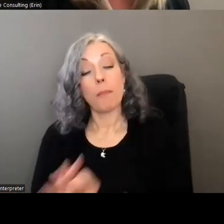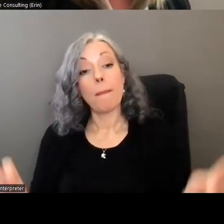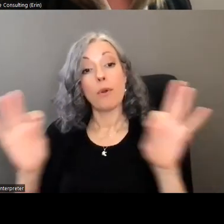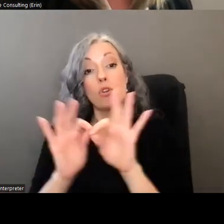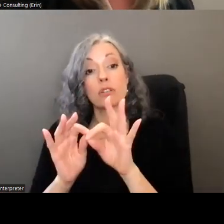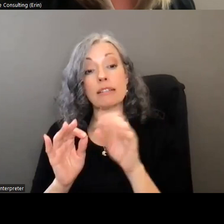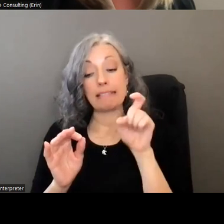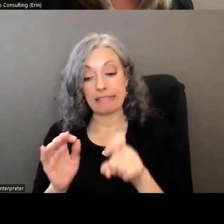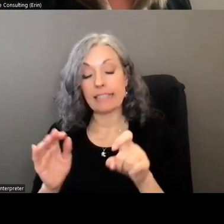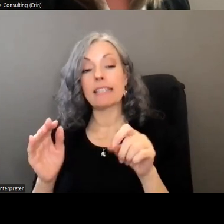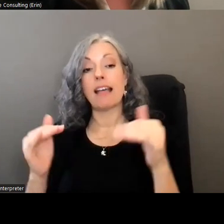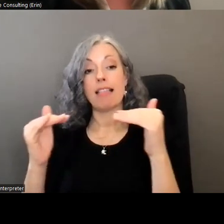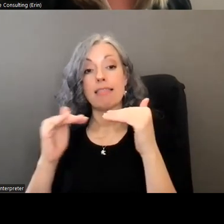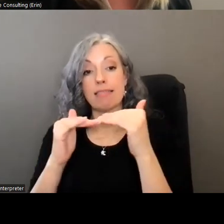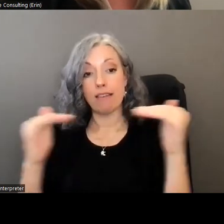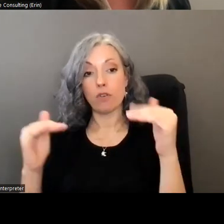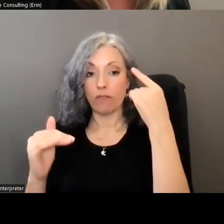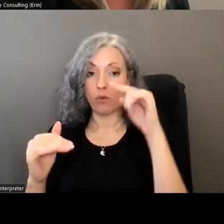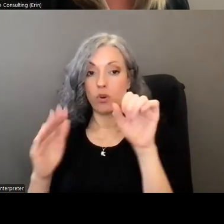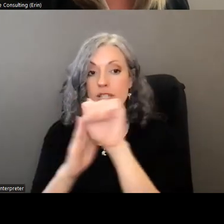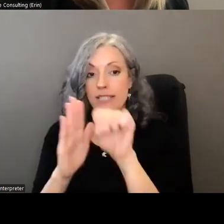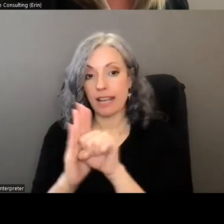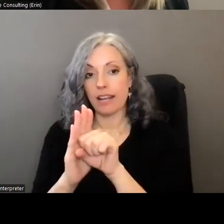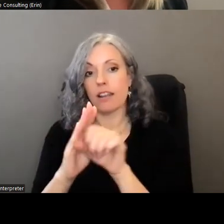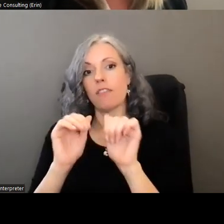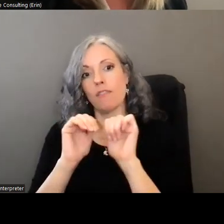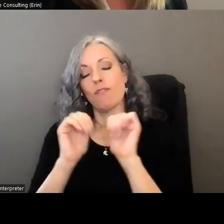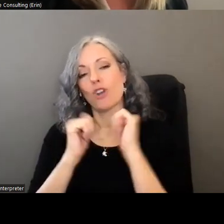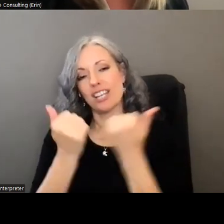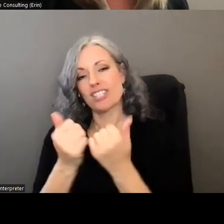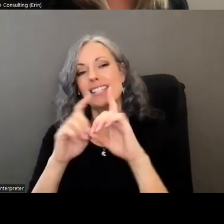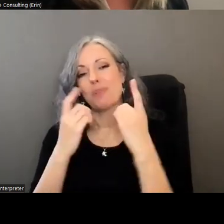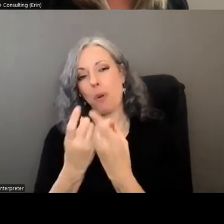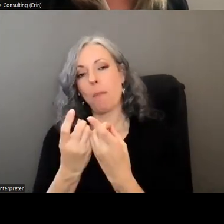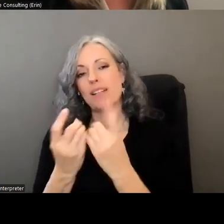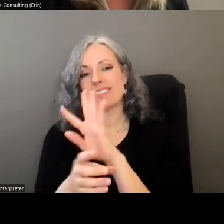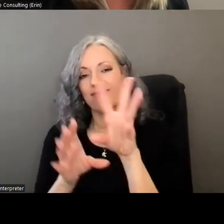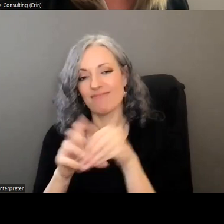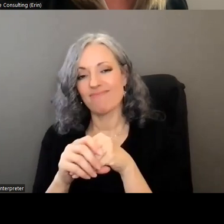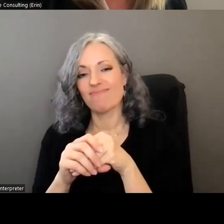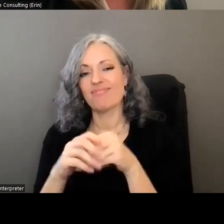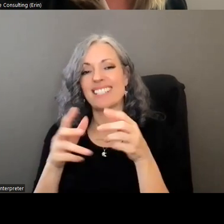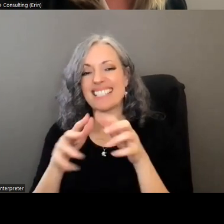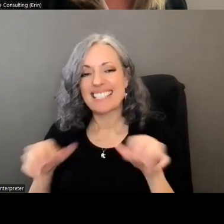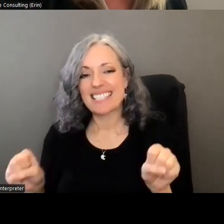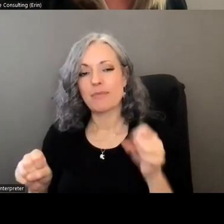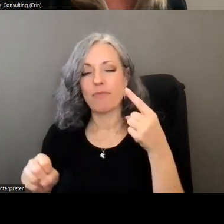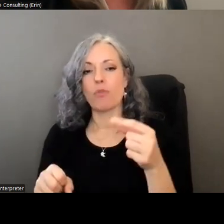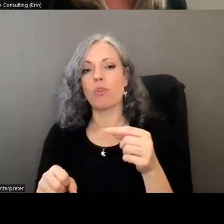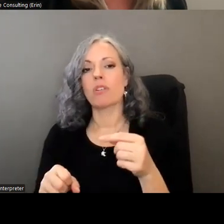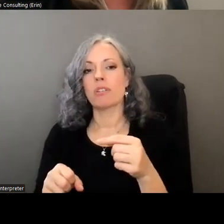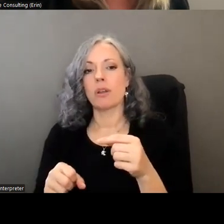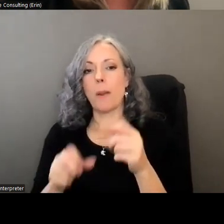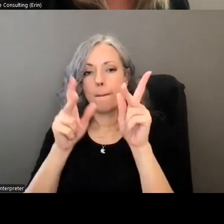level integration and collaboration across agencies and departments um integrating systems for whole person care uh